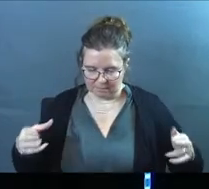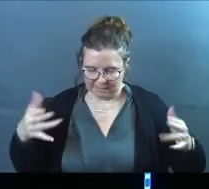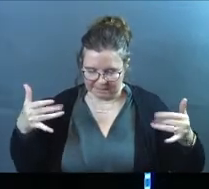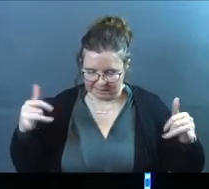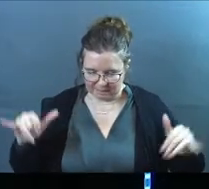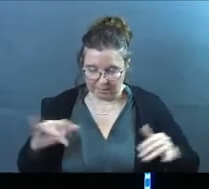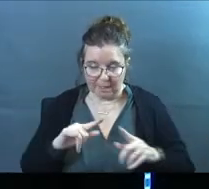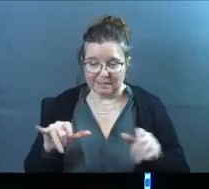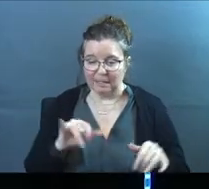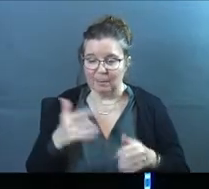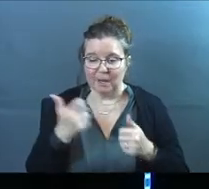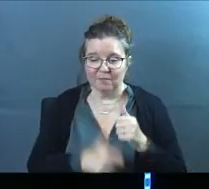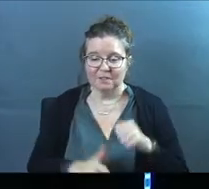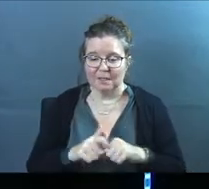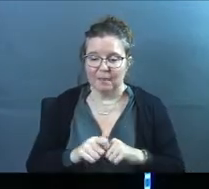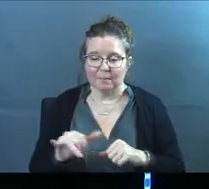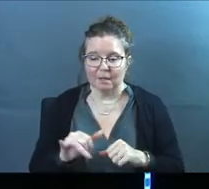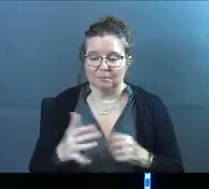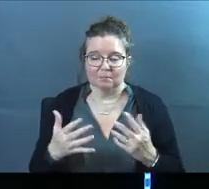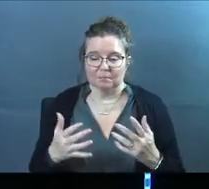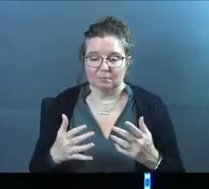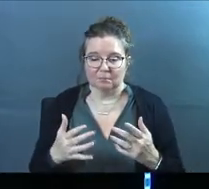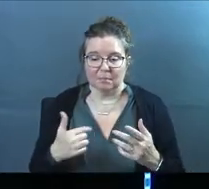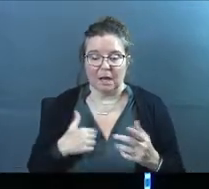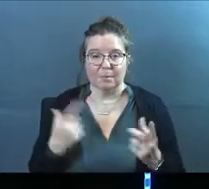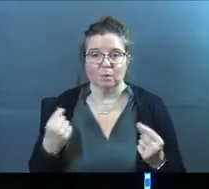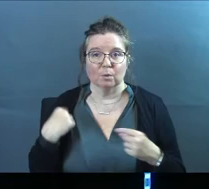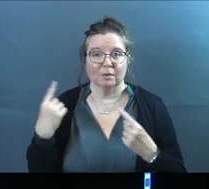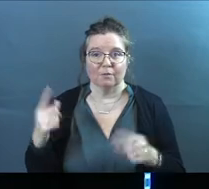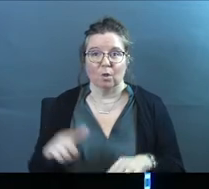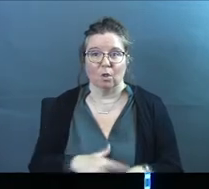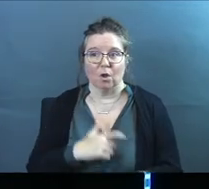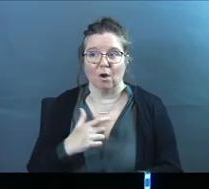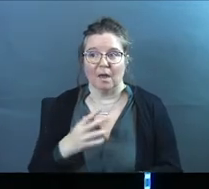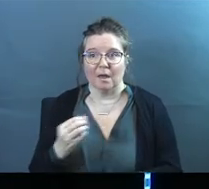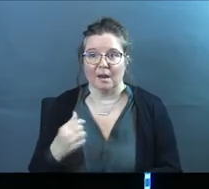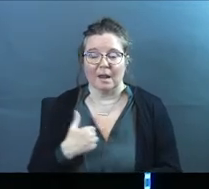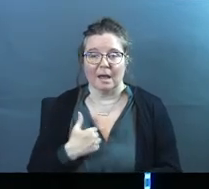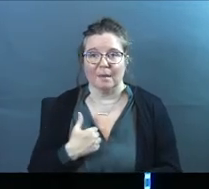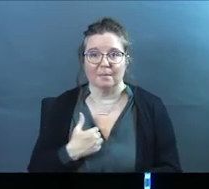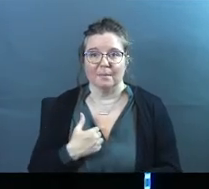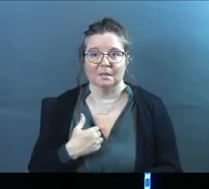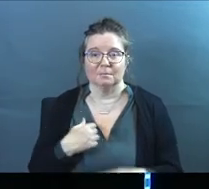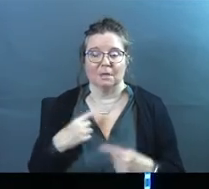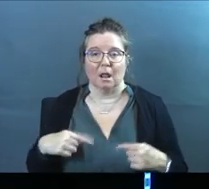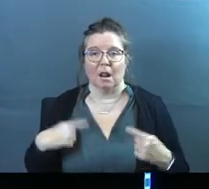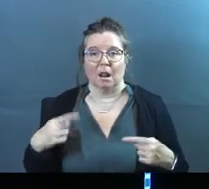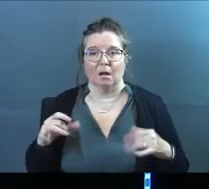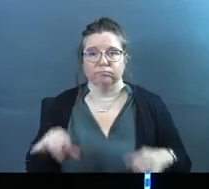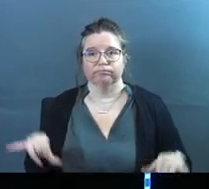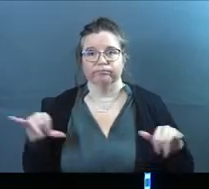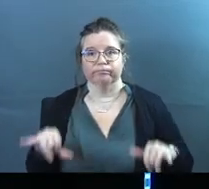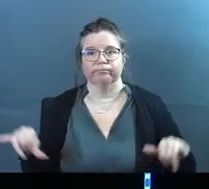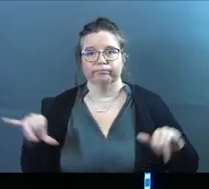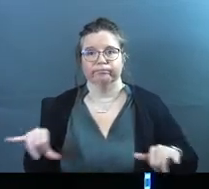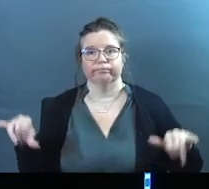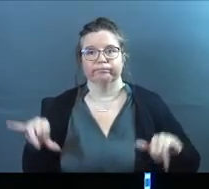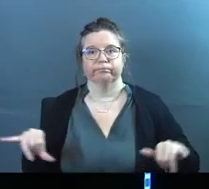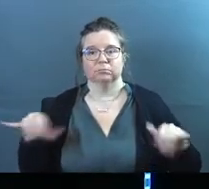a certain way, but it's the same way every time. It's like, I've been doing this for so long and I'm just going, I'm just spinning the wheels, going through the motions.